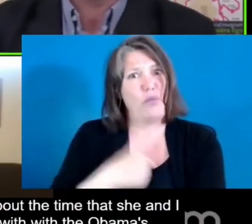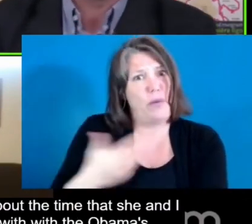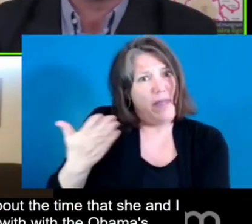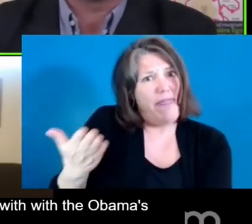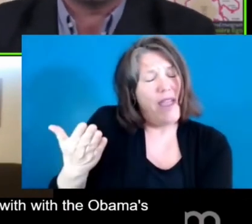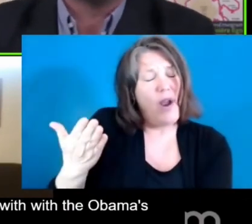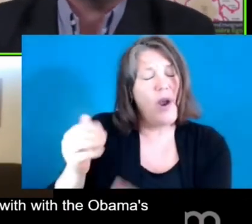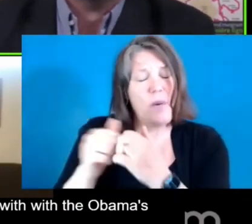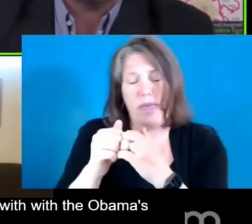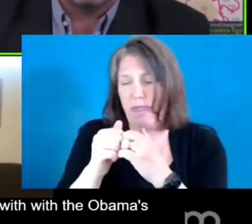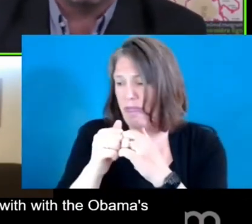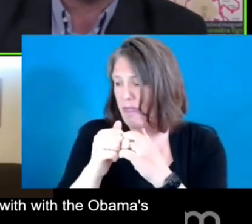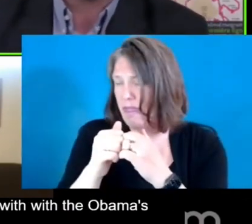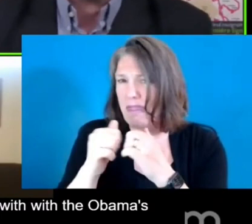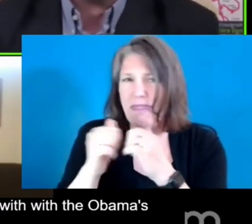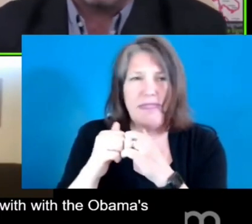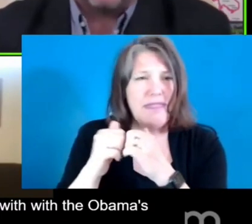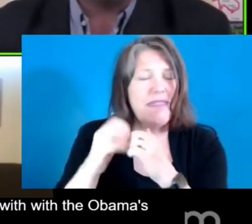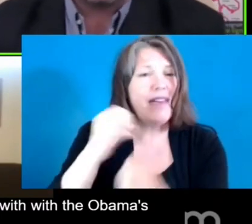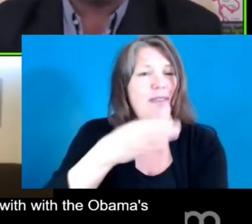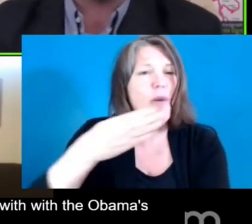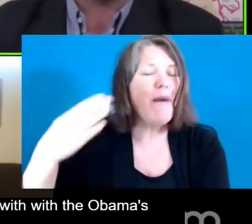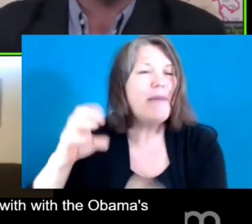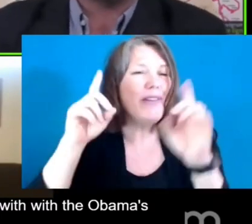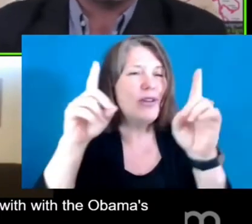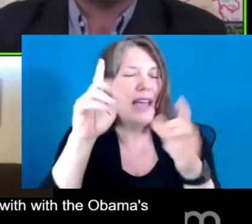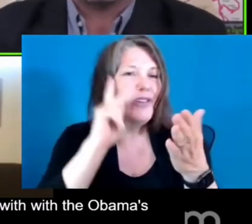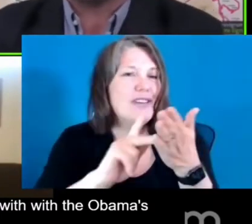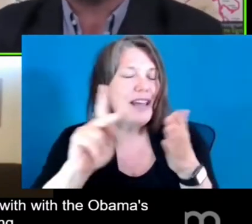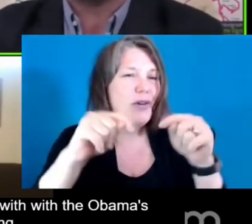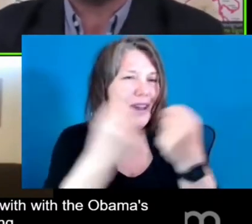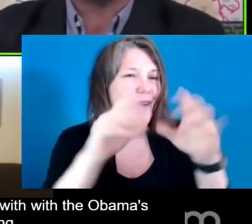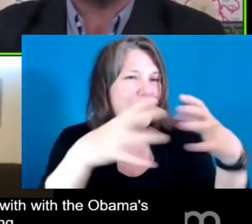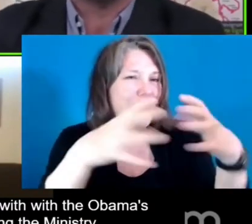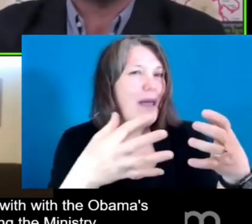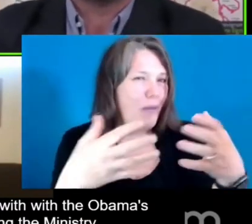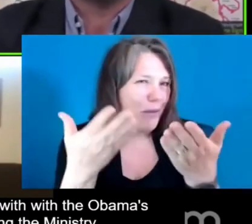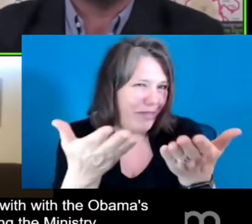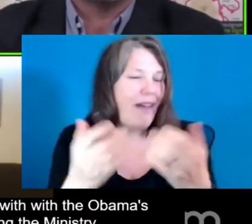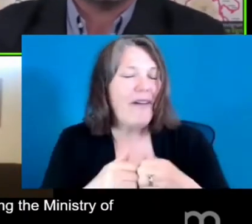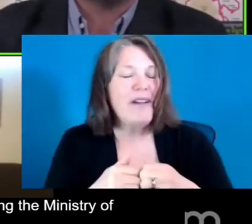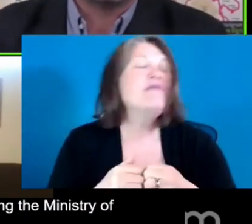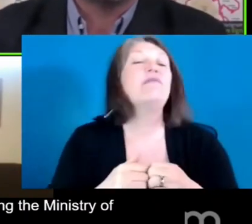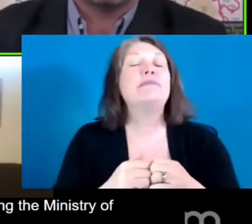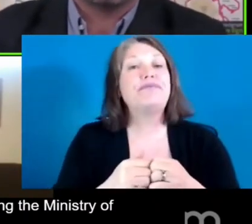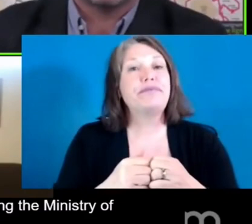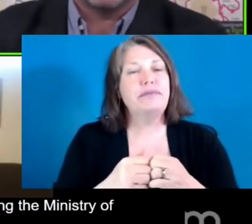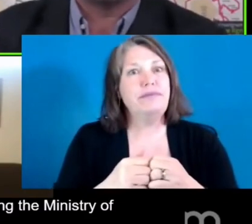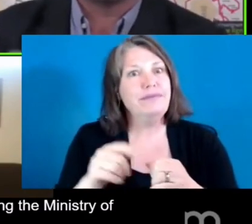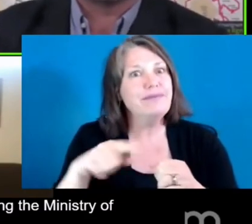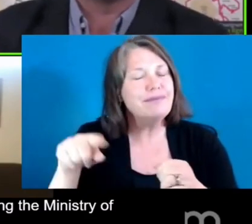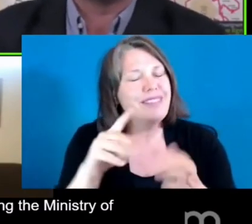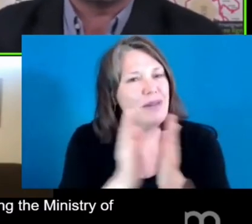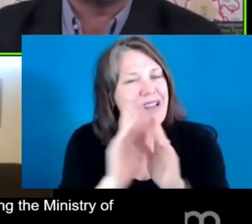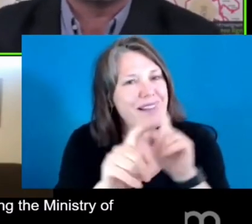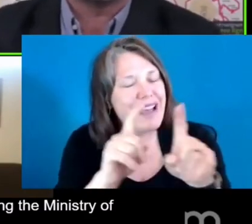team and people like that. And Arnie was asking the Minister of Education of Singapore, so what's your secret for